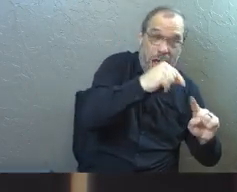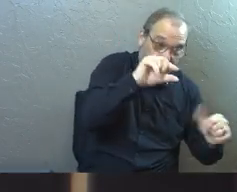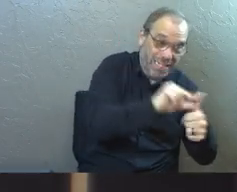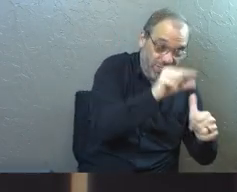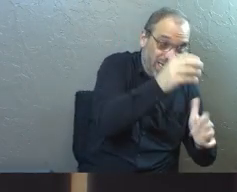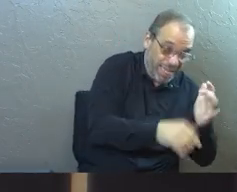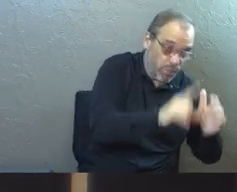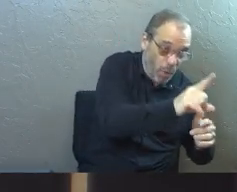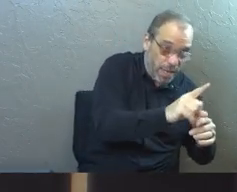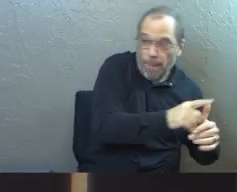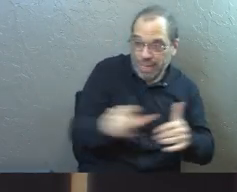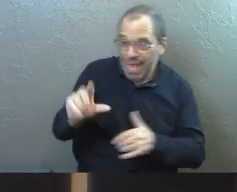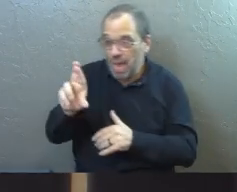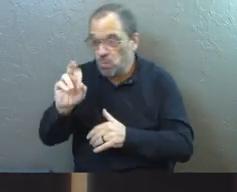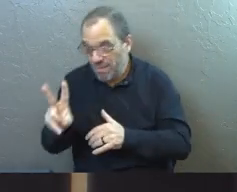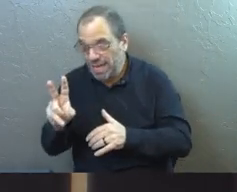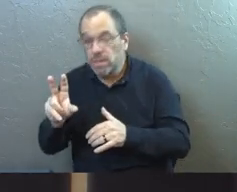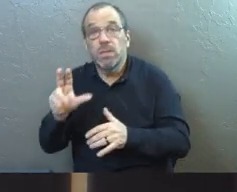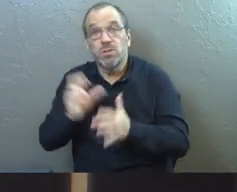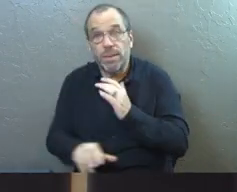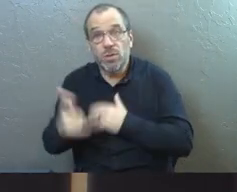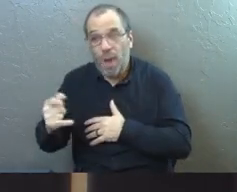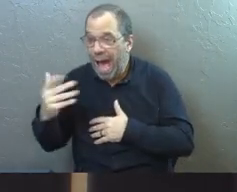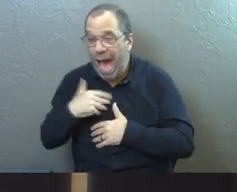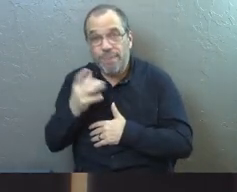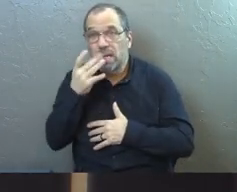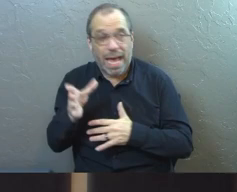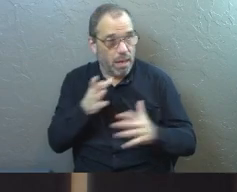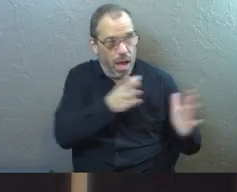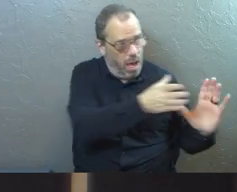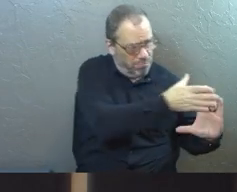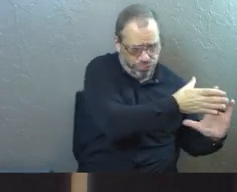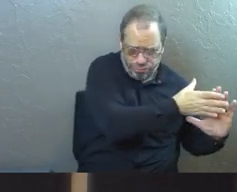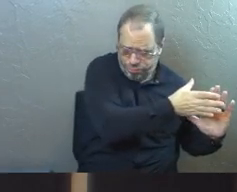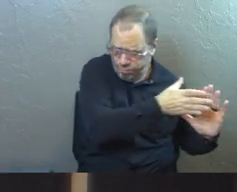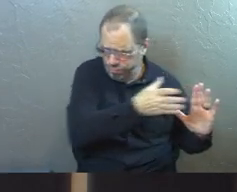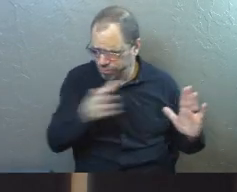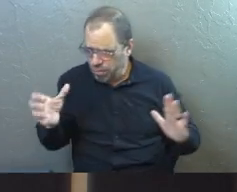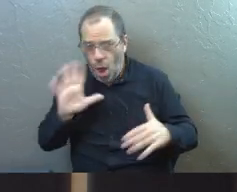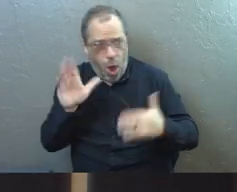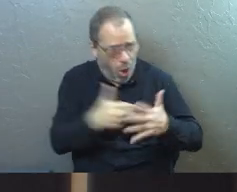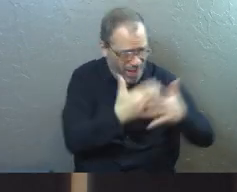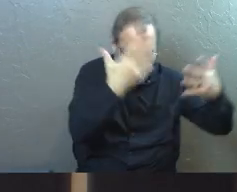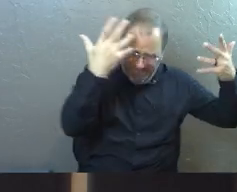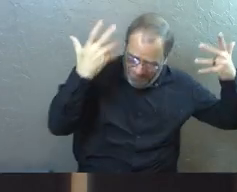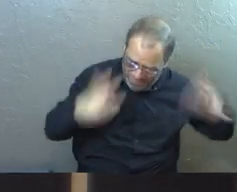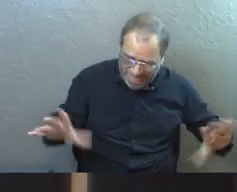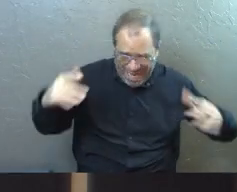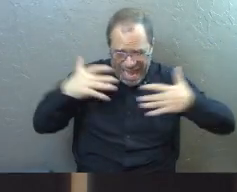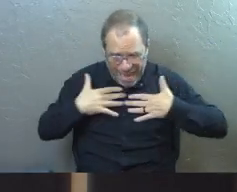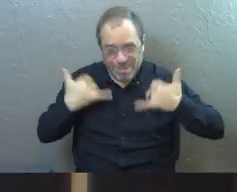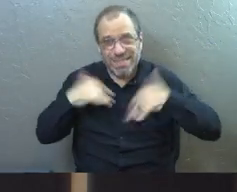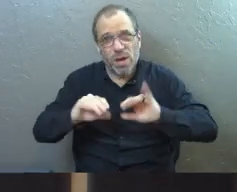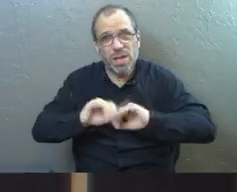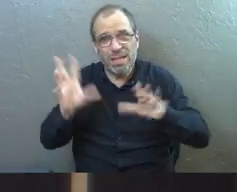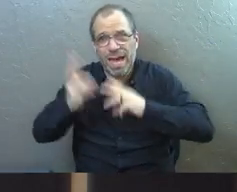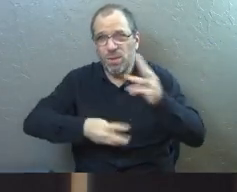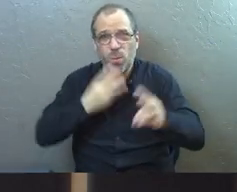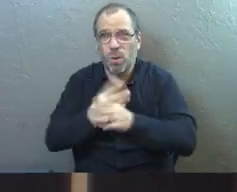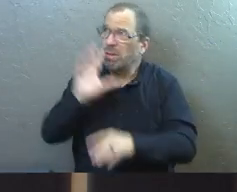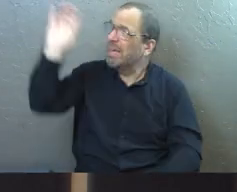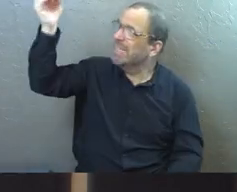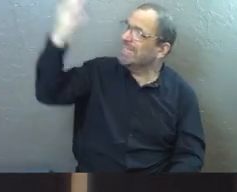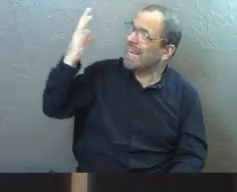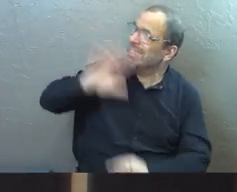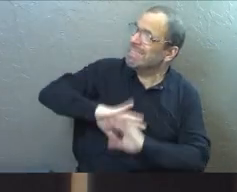right now, but I always will be the light of the world all the way to the end. When we're, when all of this is over, I'm the light of the world. We won't even need